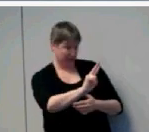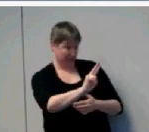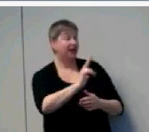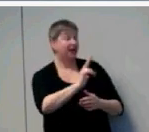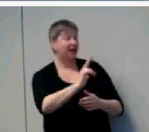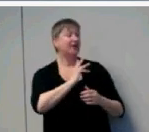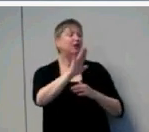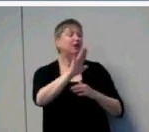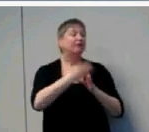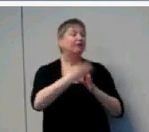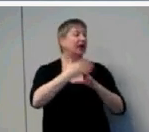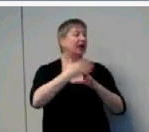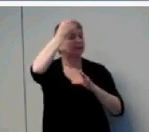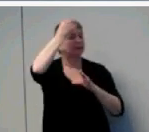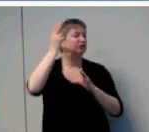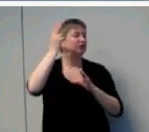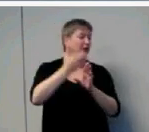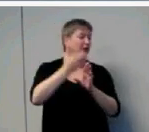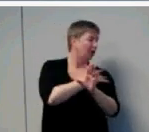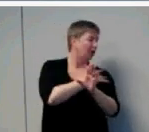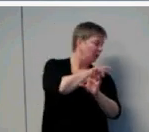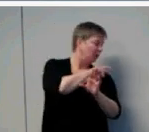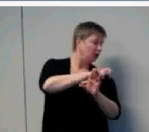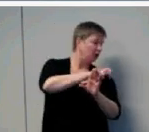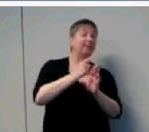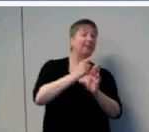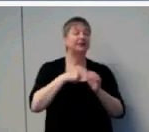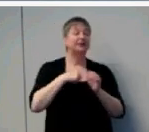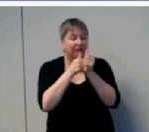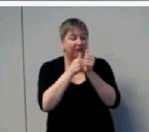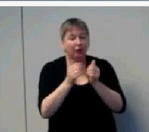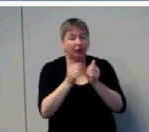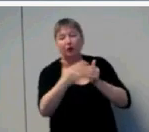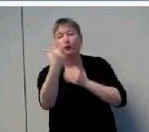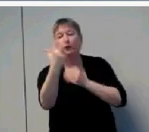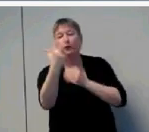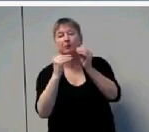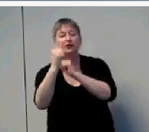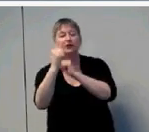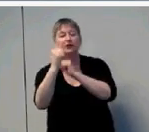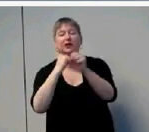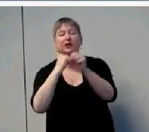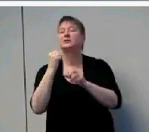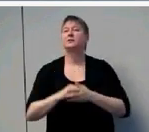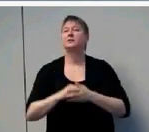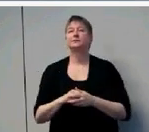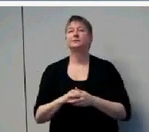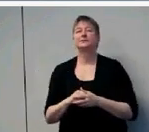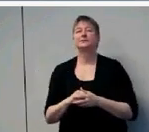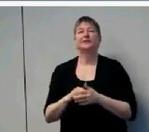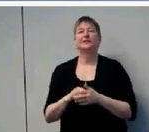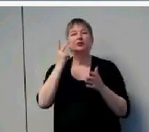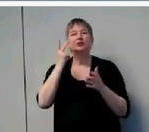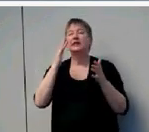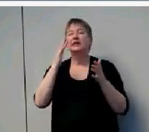child for at least three years going forward. And similarly, four years of age, you see the same